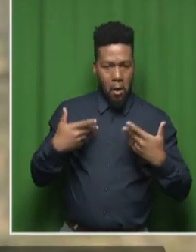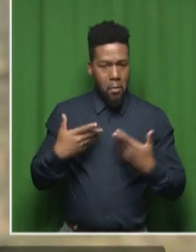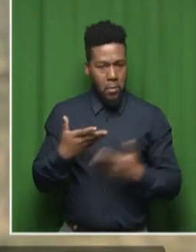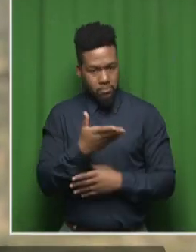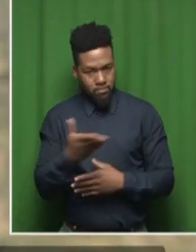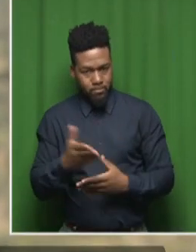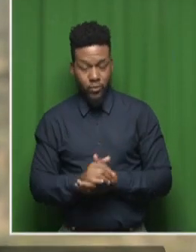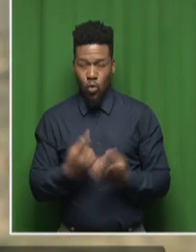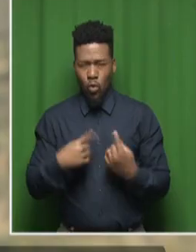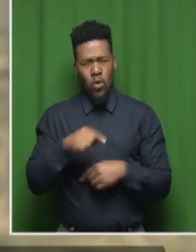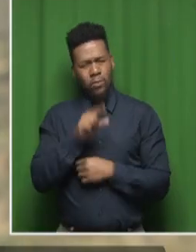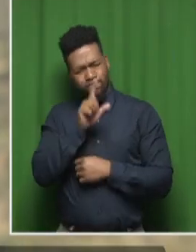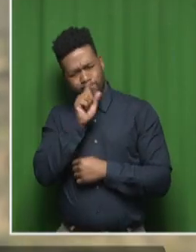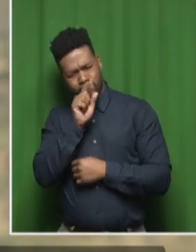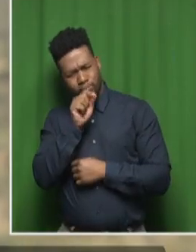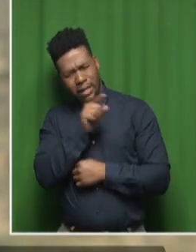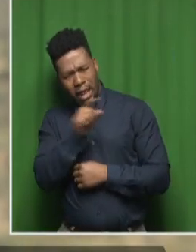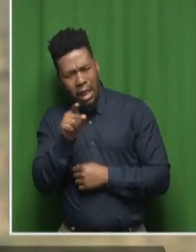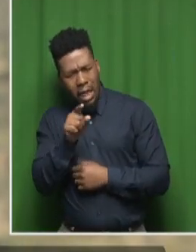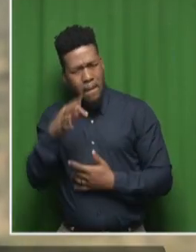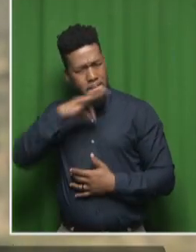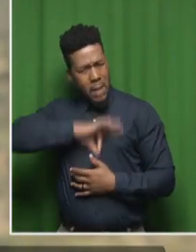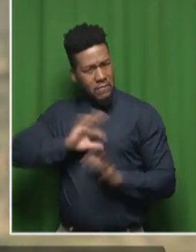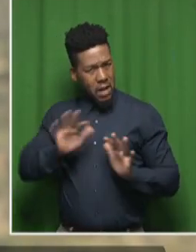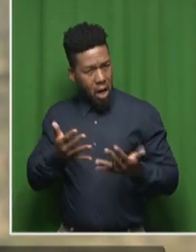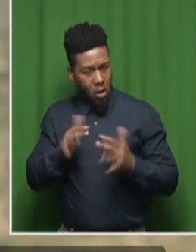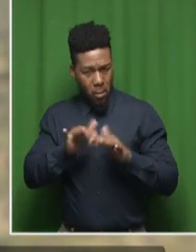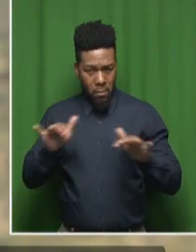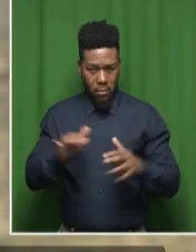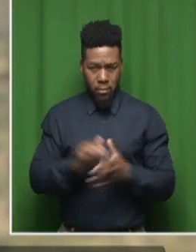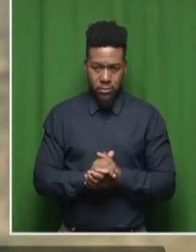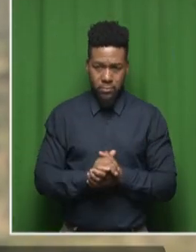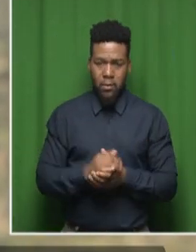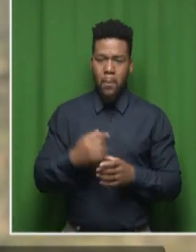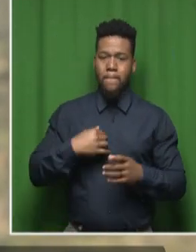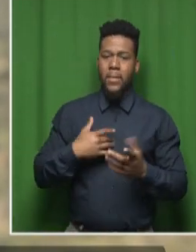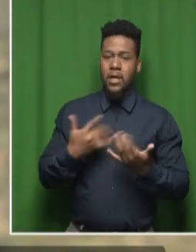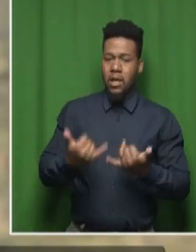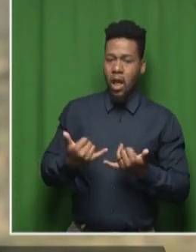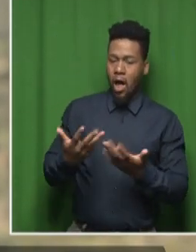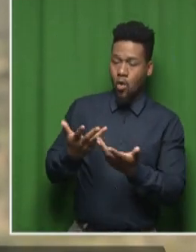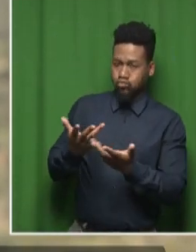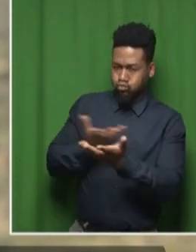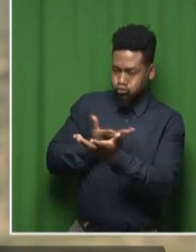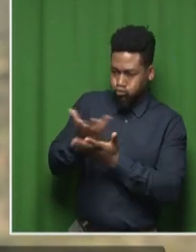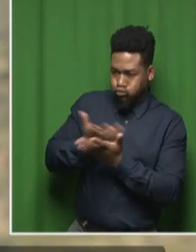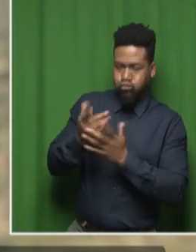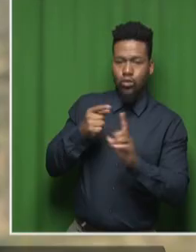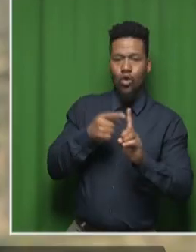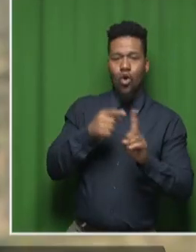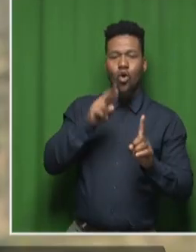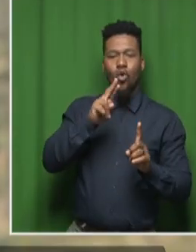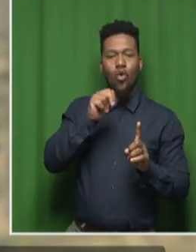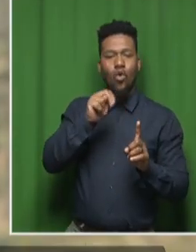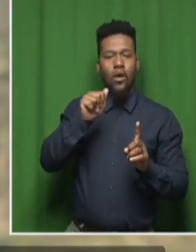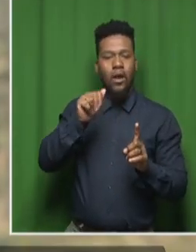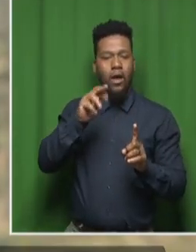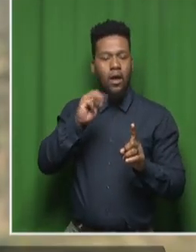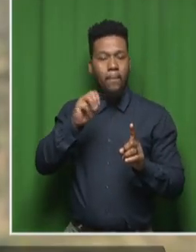about how it's going to benefit them at large. But speaking of development, I'm going to now be joined by Unamandla and Villagazi.